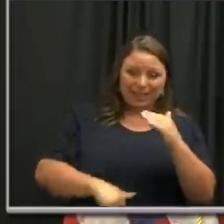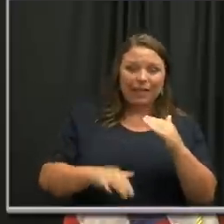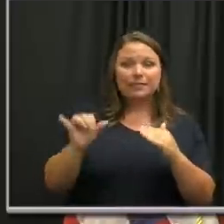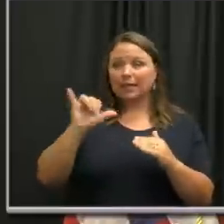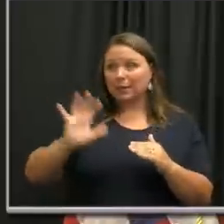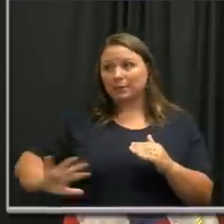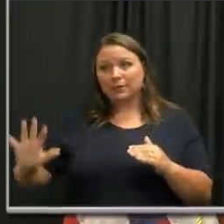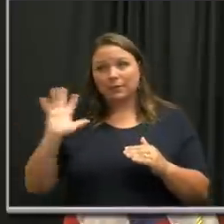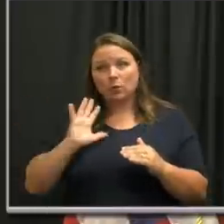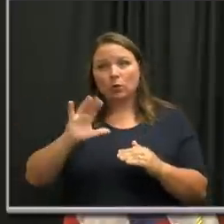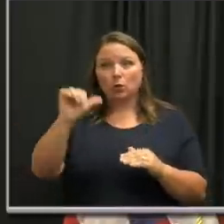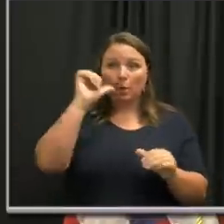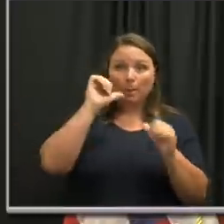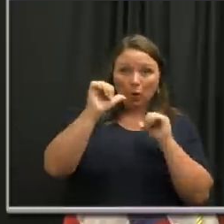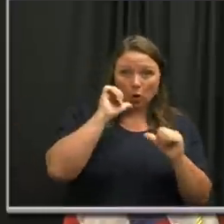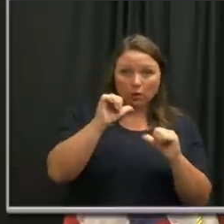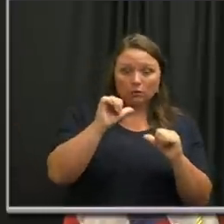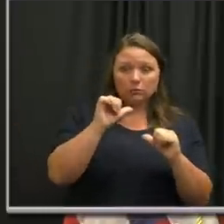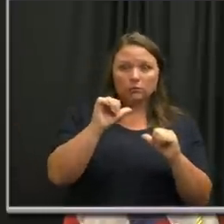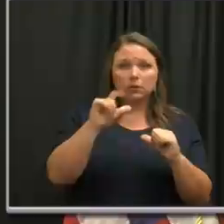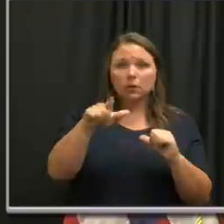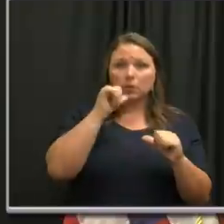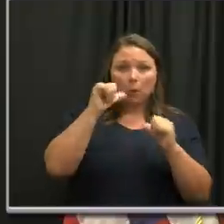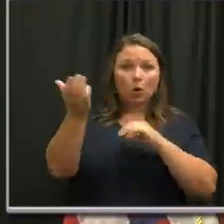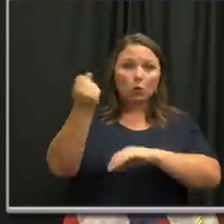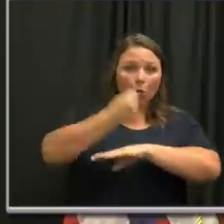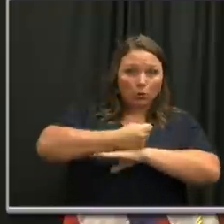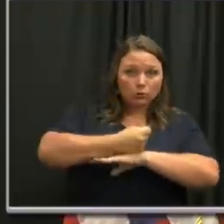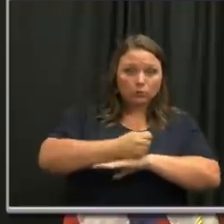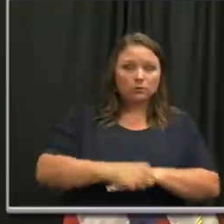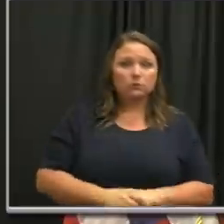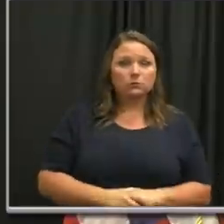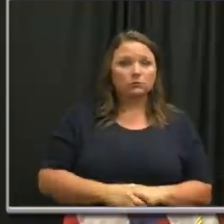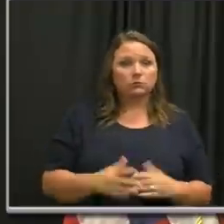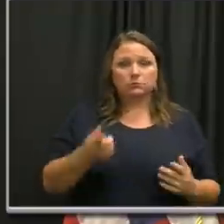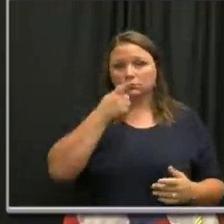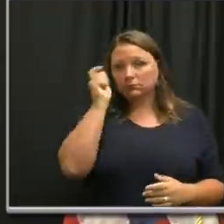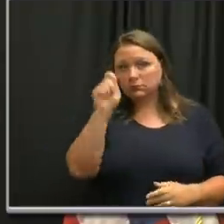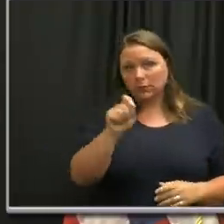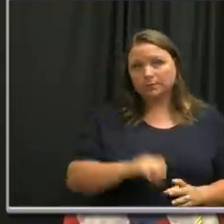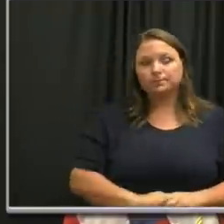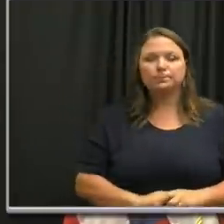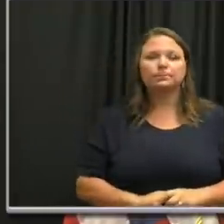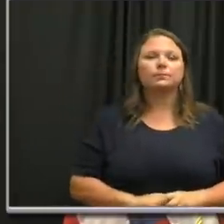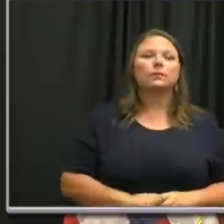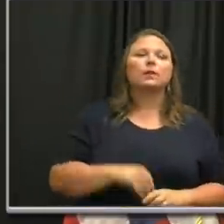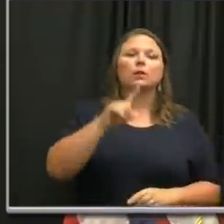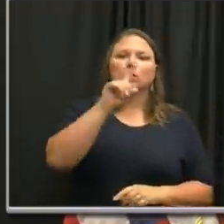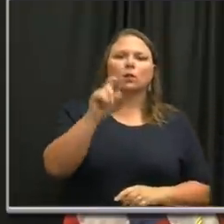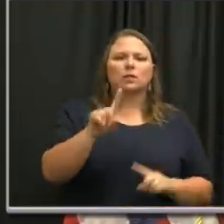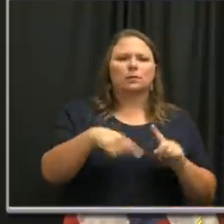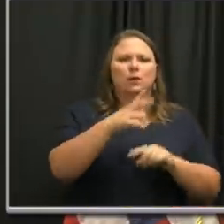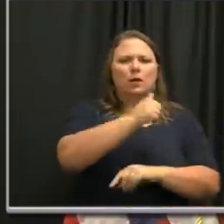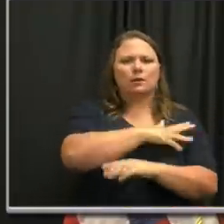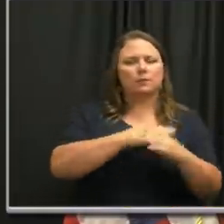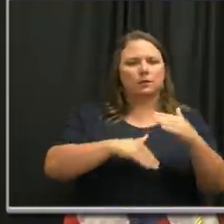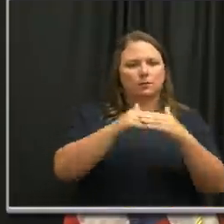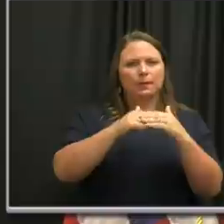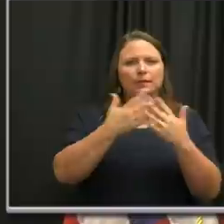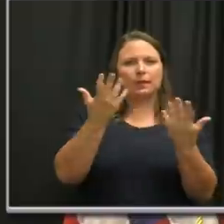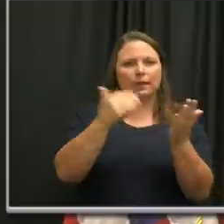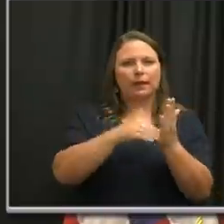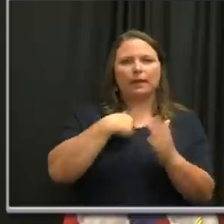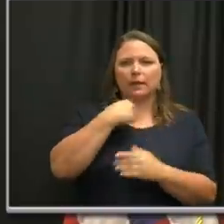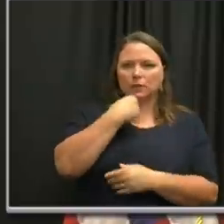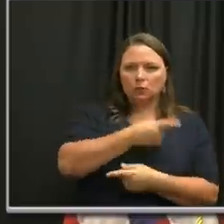phases, then you're a bar and you're not operating. So that's, the, your question on hospital capacity. Again, as I mentioned,